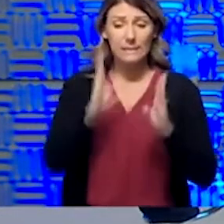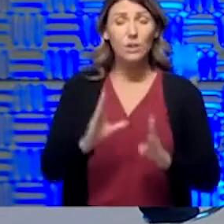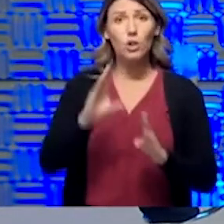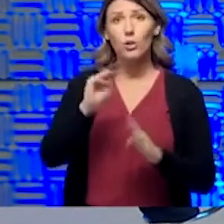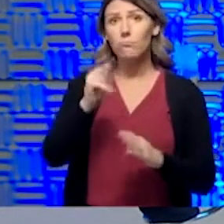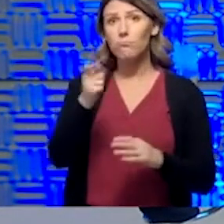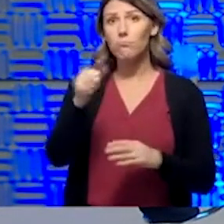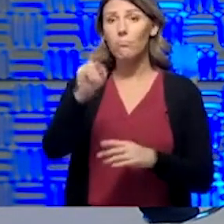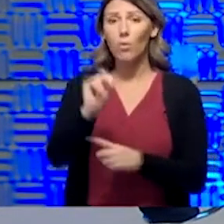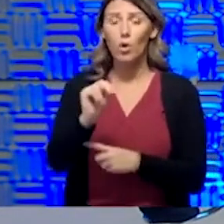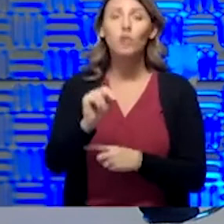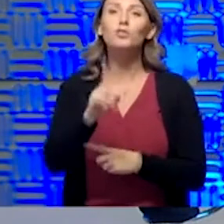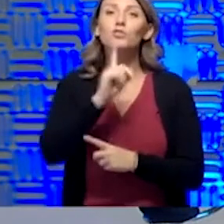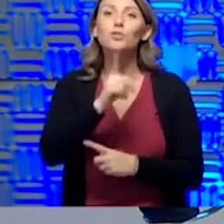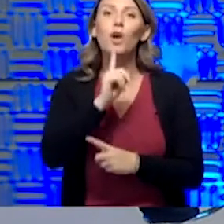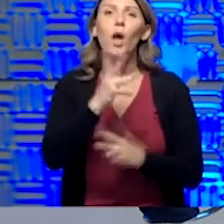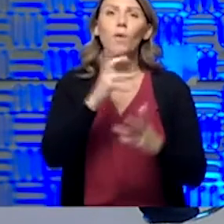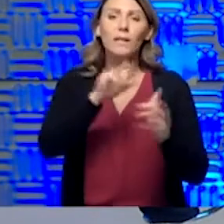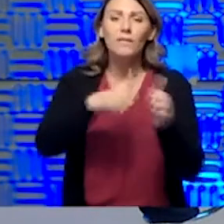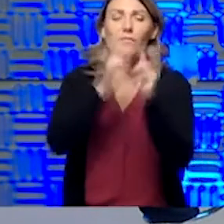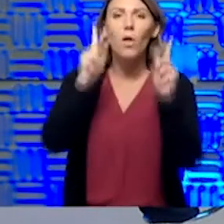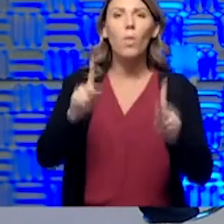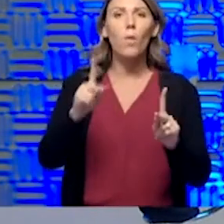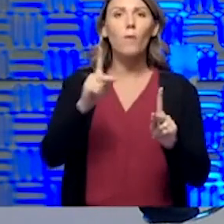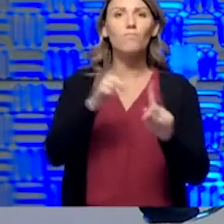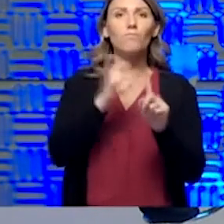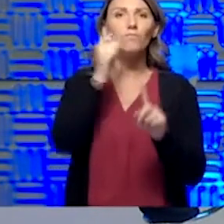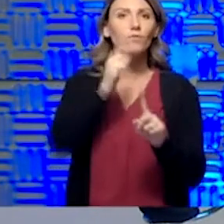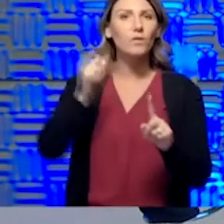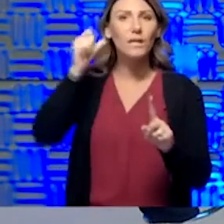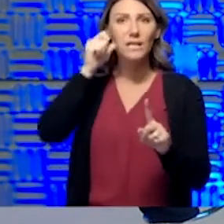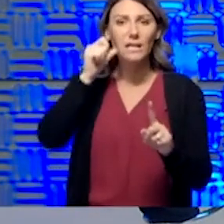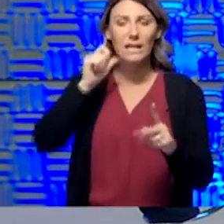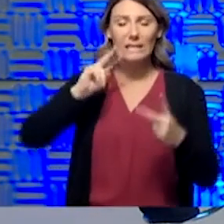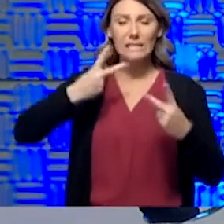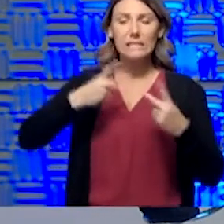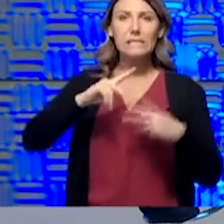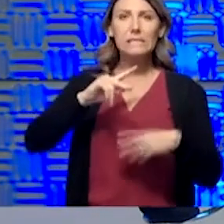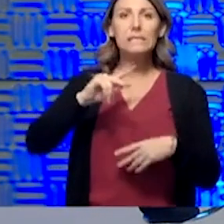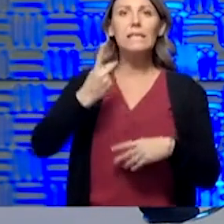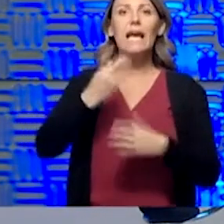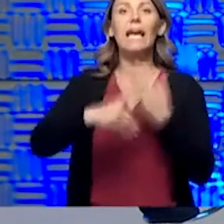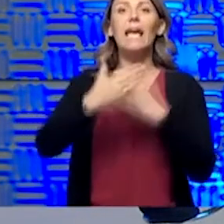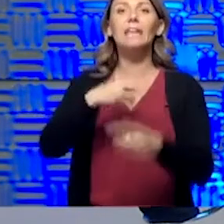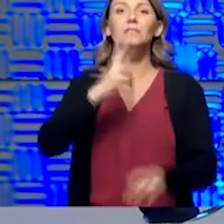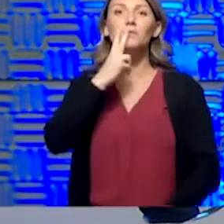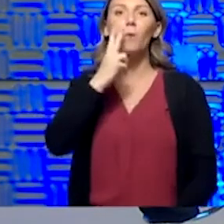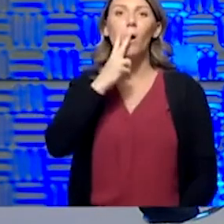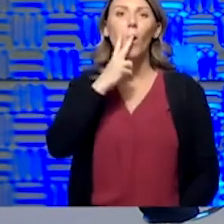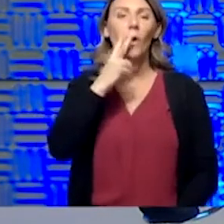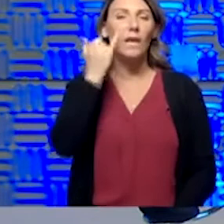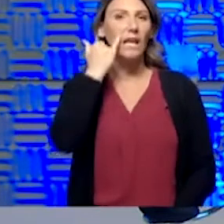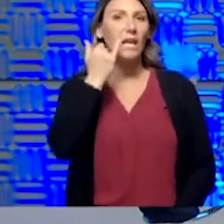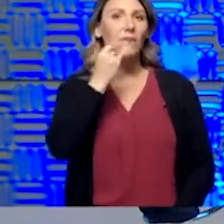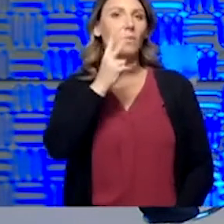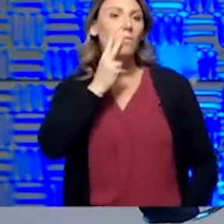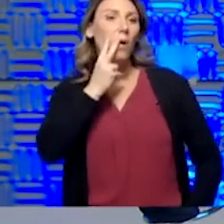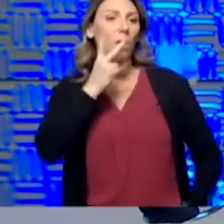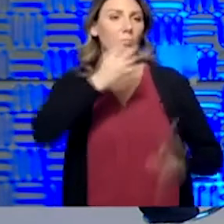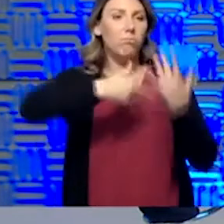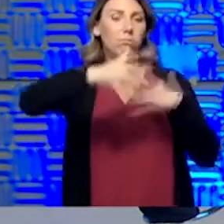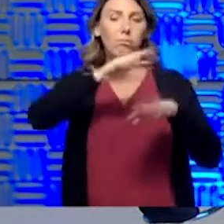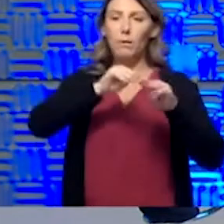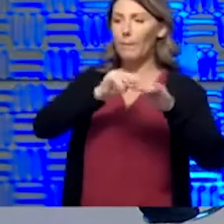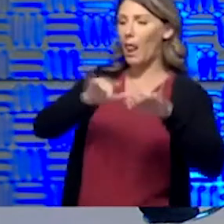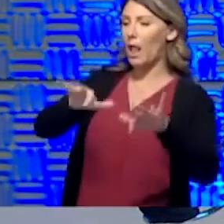Sir, I had a question. wanted to follow up yesterday on the secondhand smoke question. Were you able to find out anything more